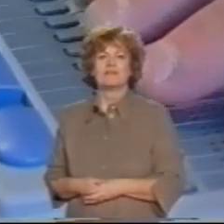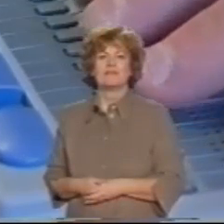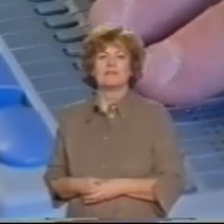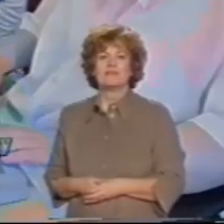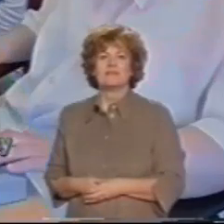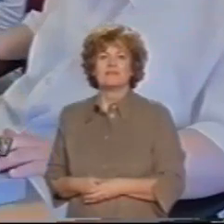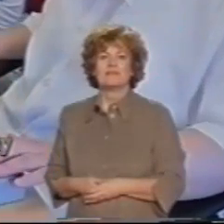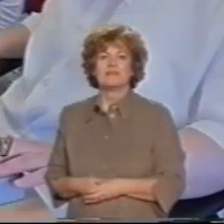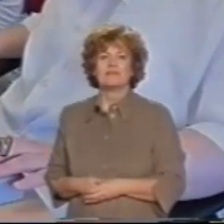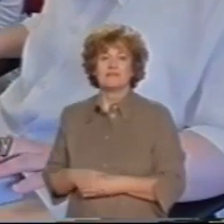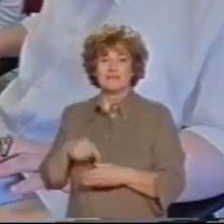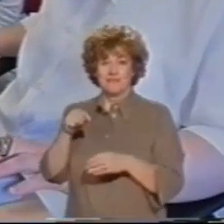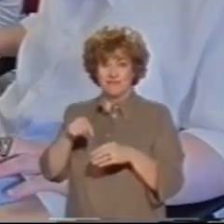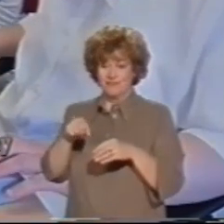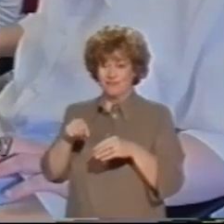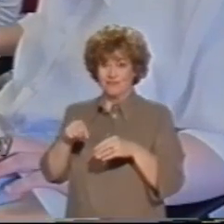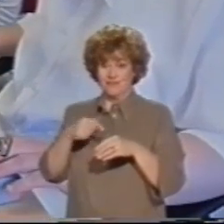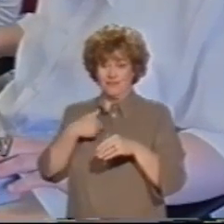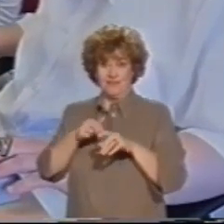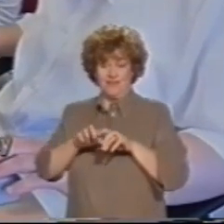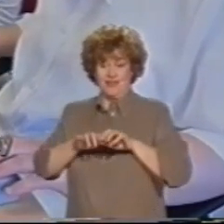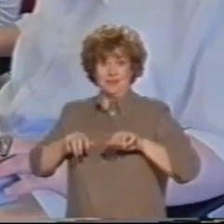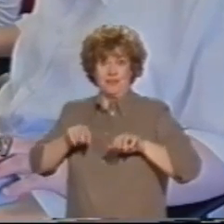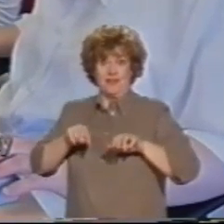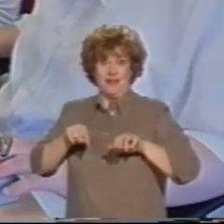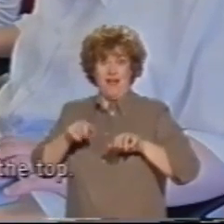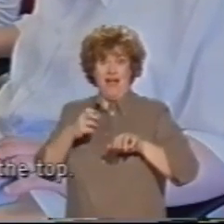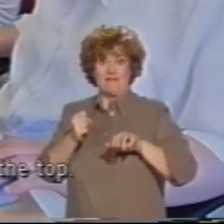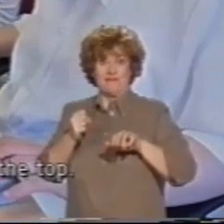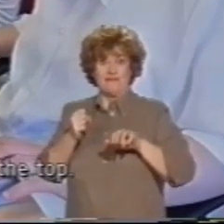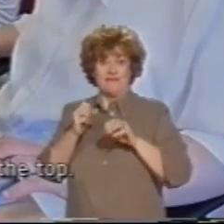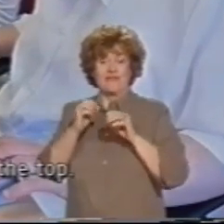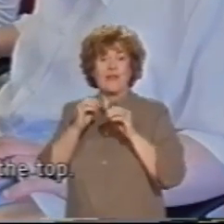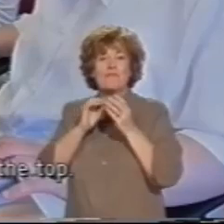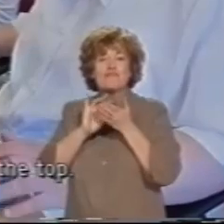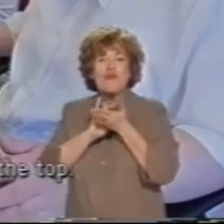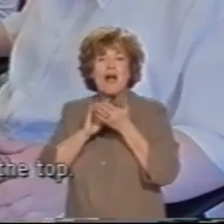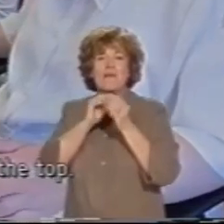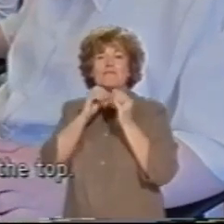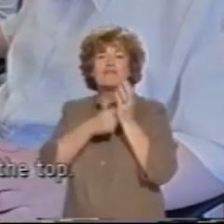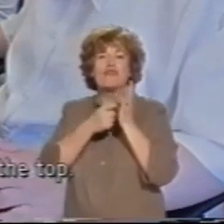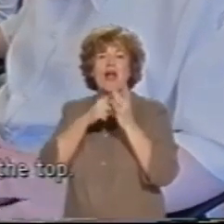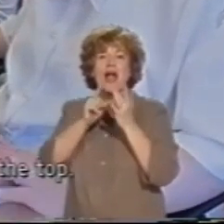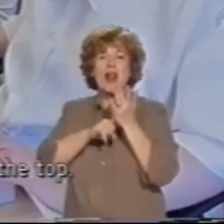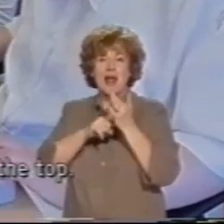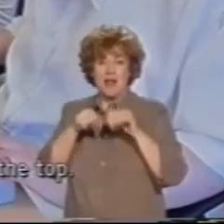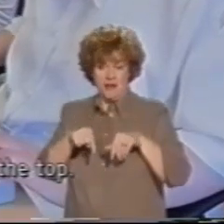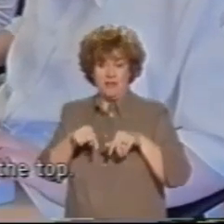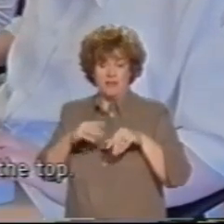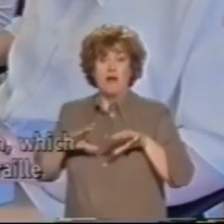I've got a Braille display at the front with a standard keyboard on the top. And